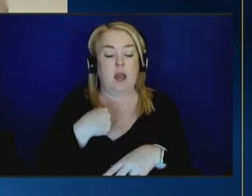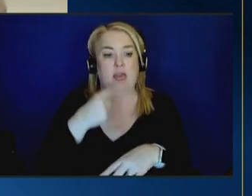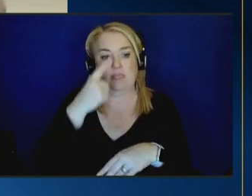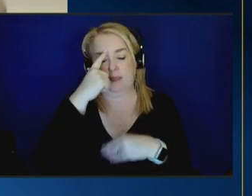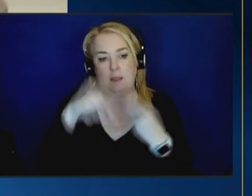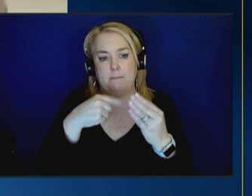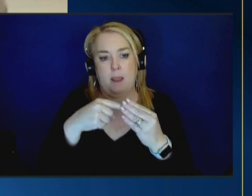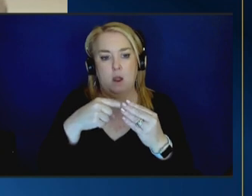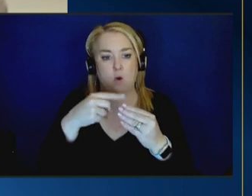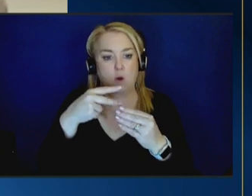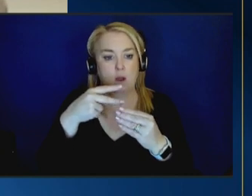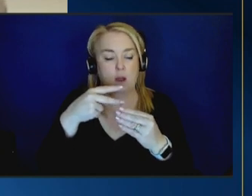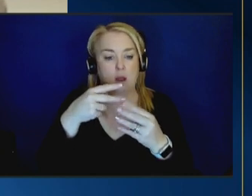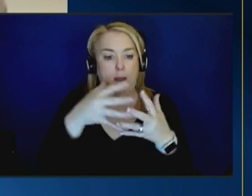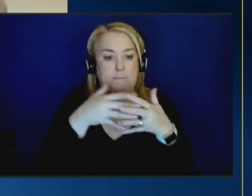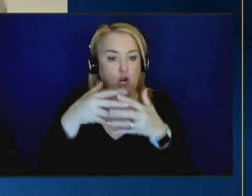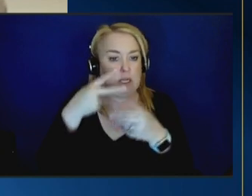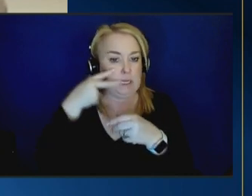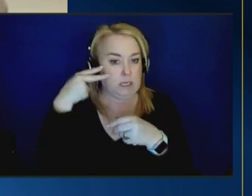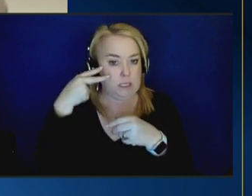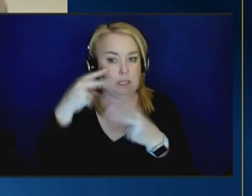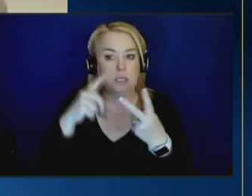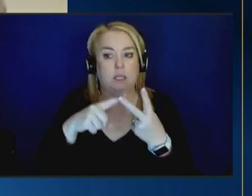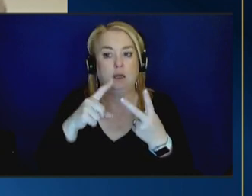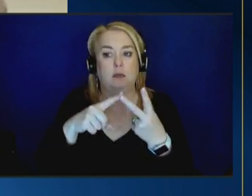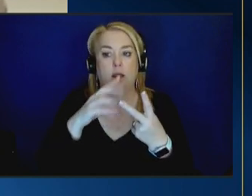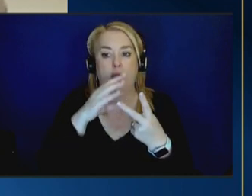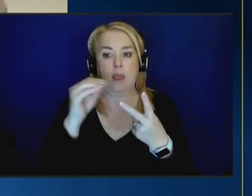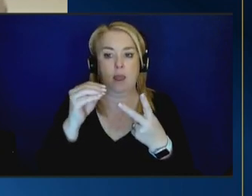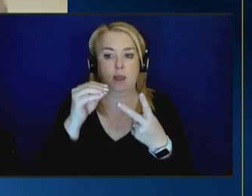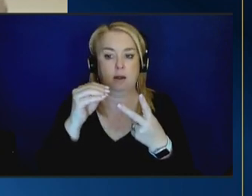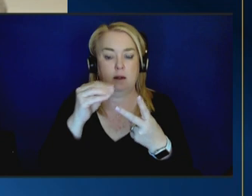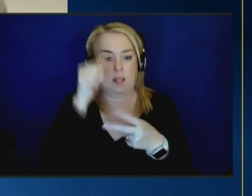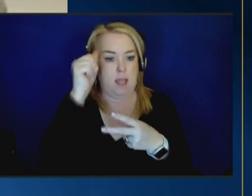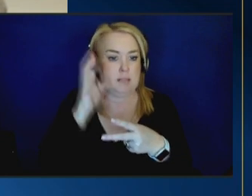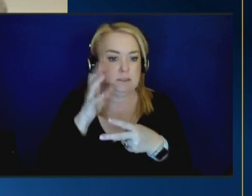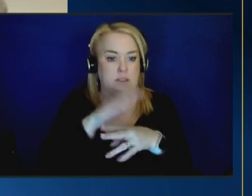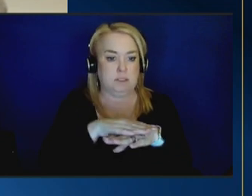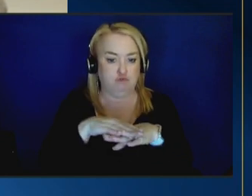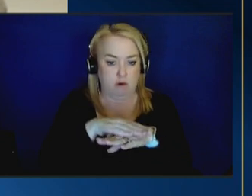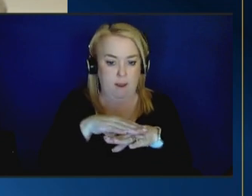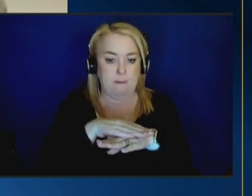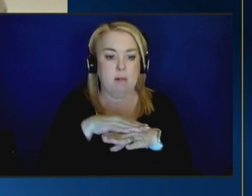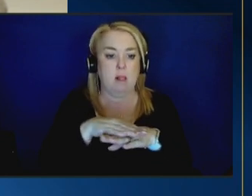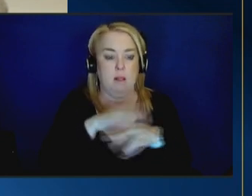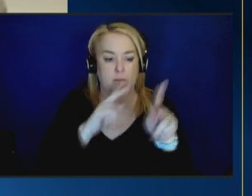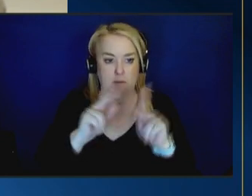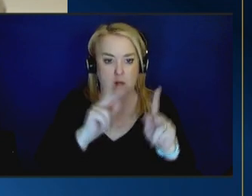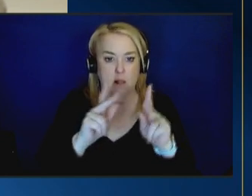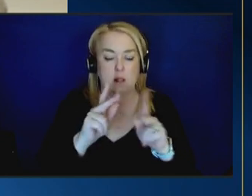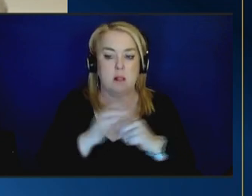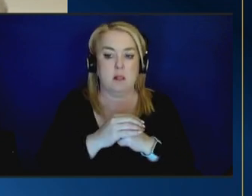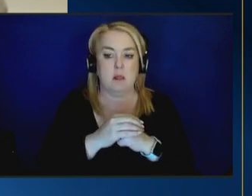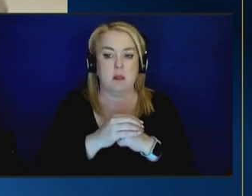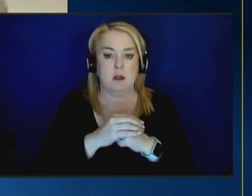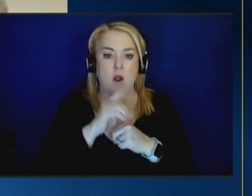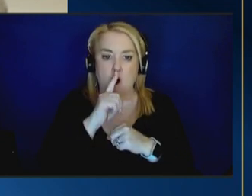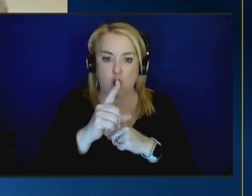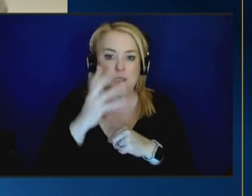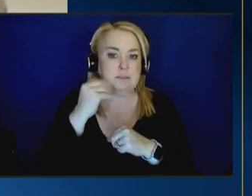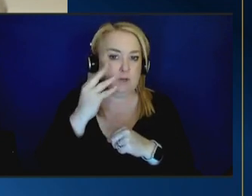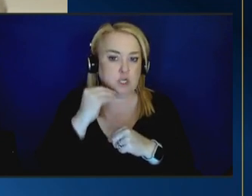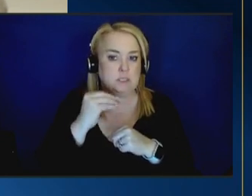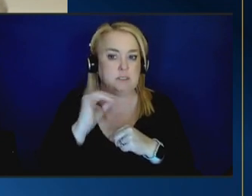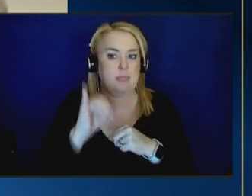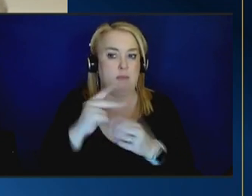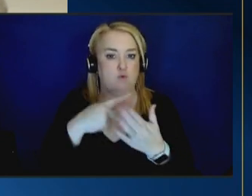indian and alaska native tribes and native peoples um are uh experiencing this program in actually two different ways